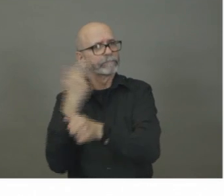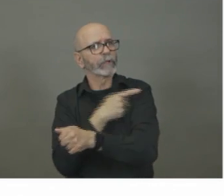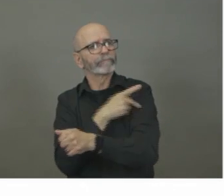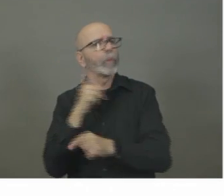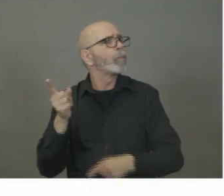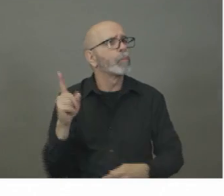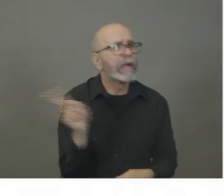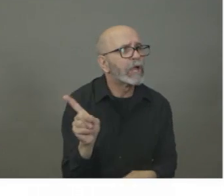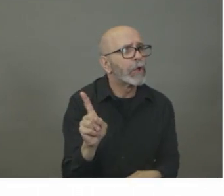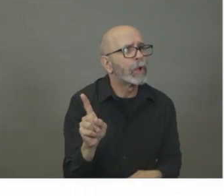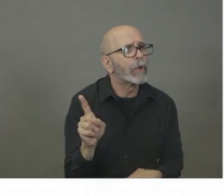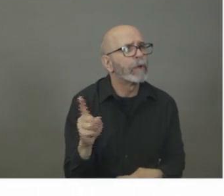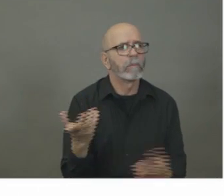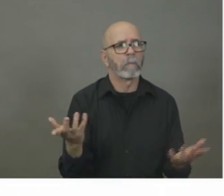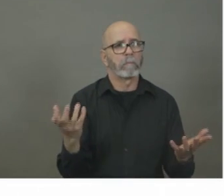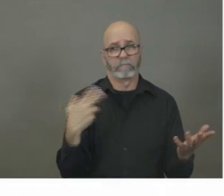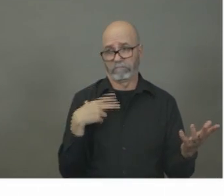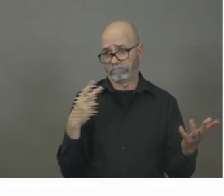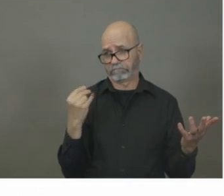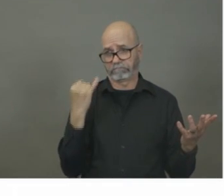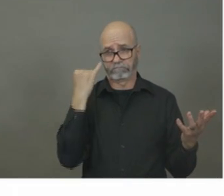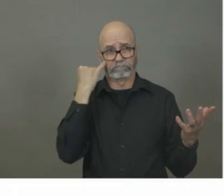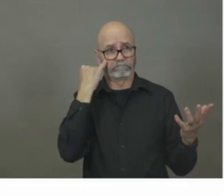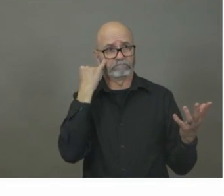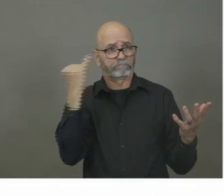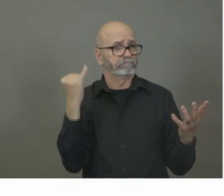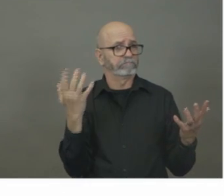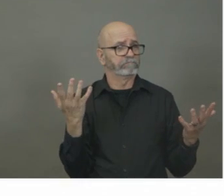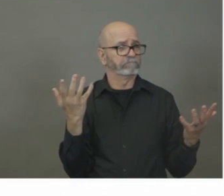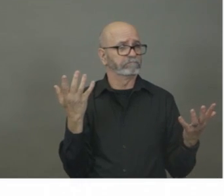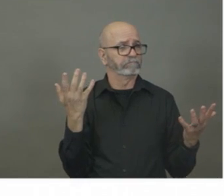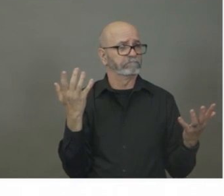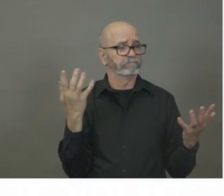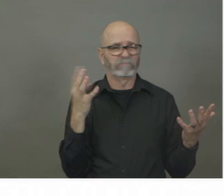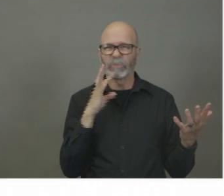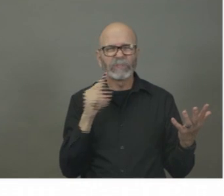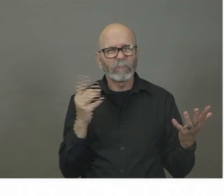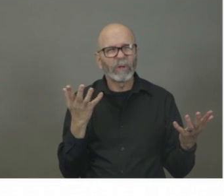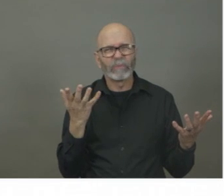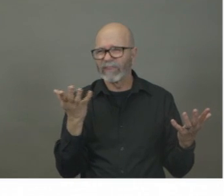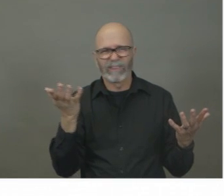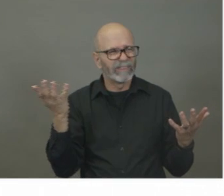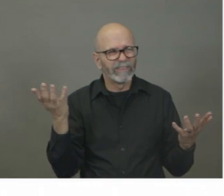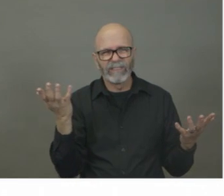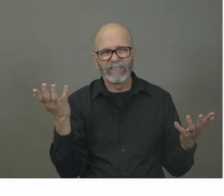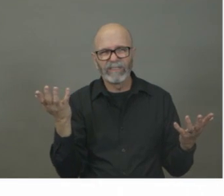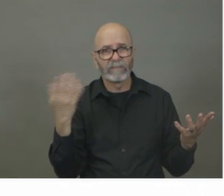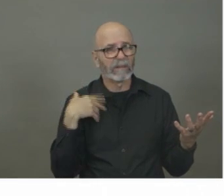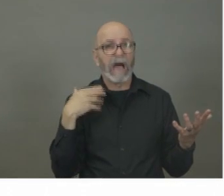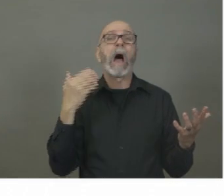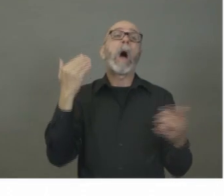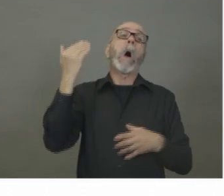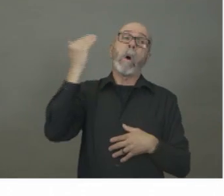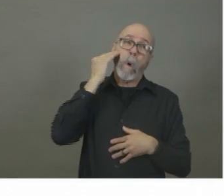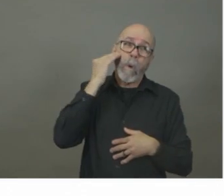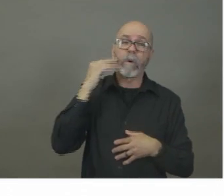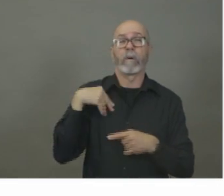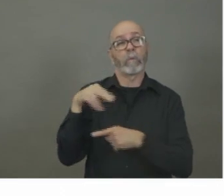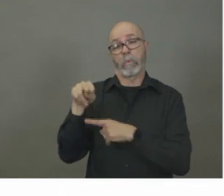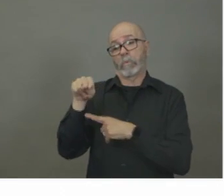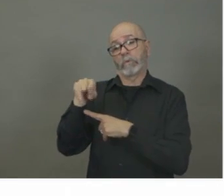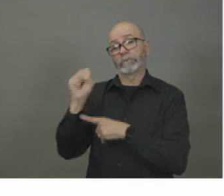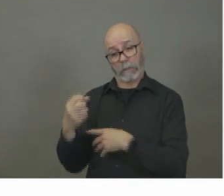aware of any requests. think there was a… What I am aware of is that the Nova Scotia Health Authority